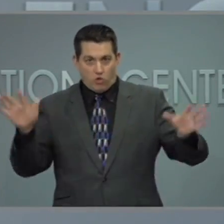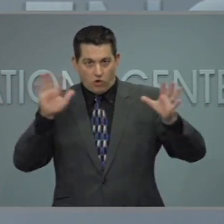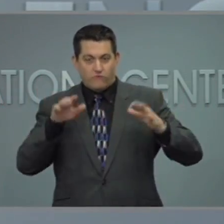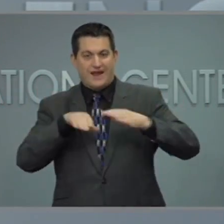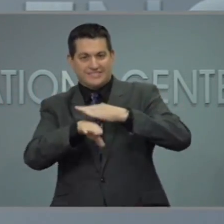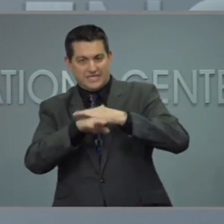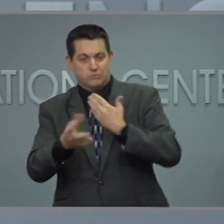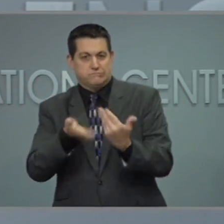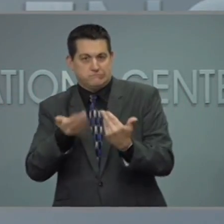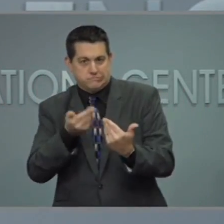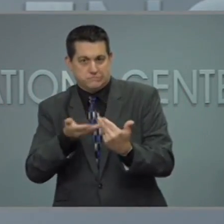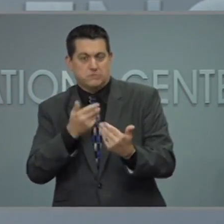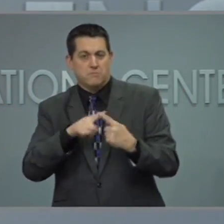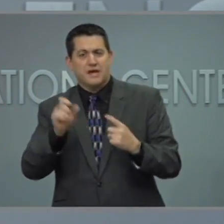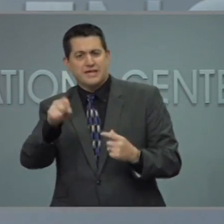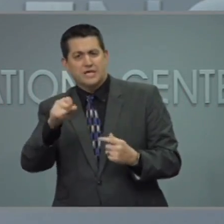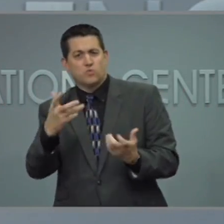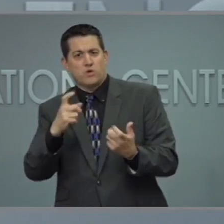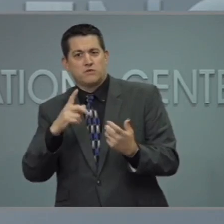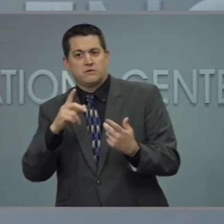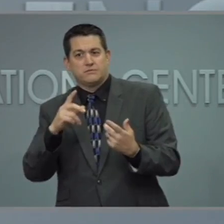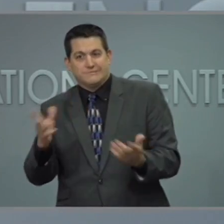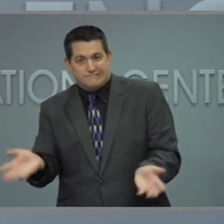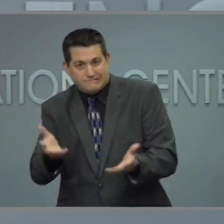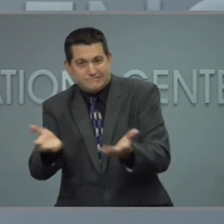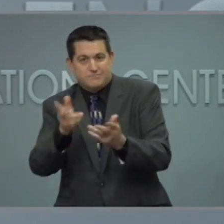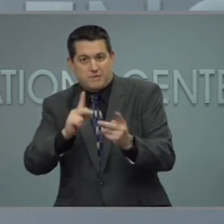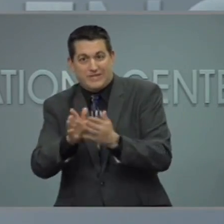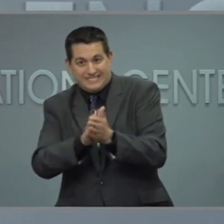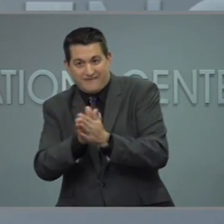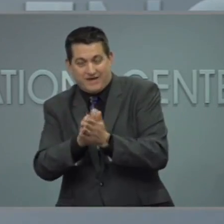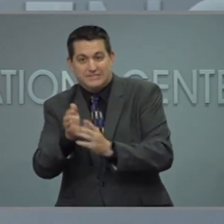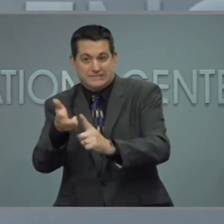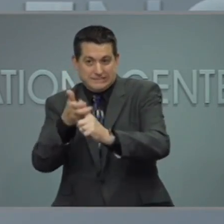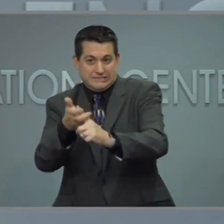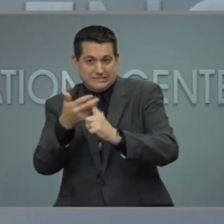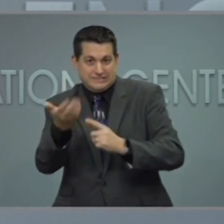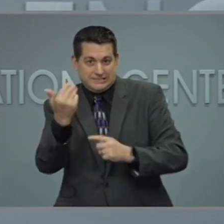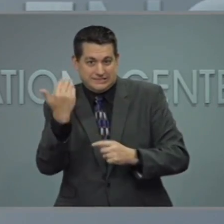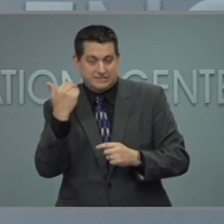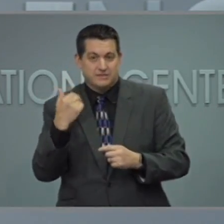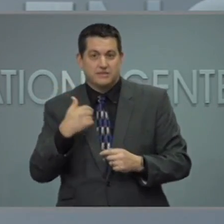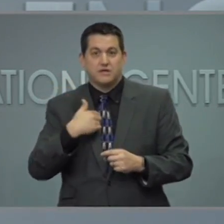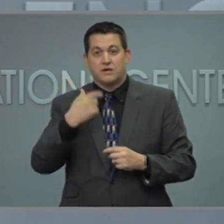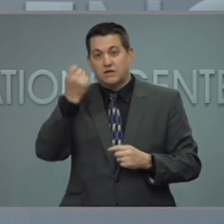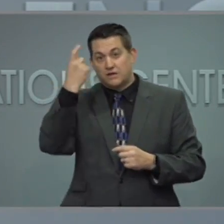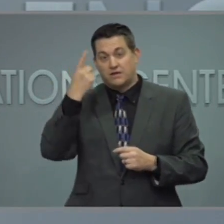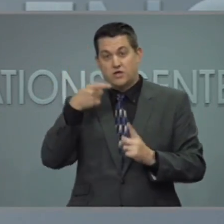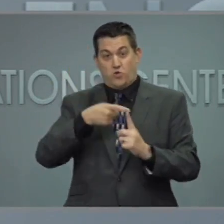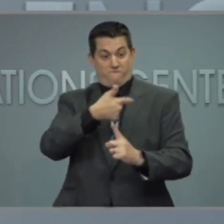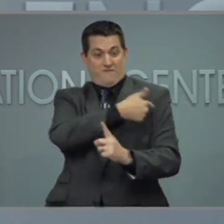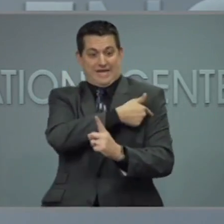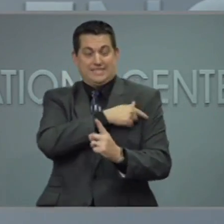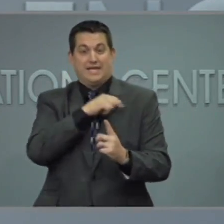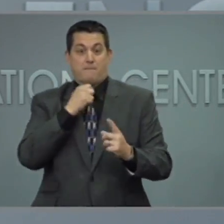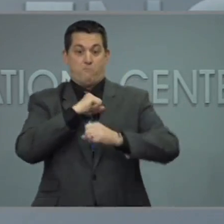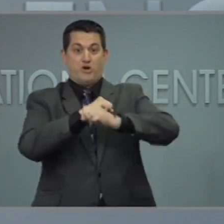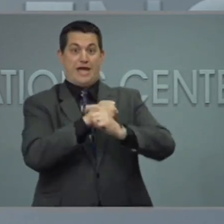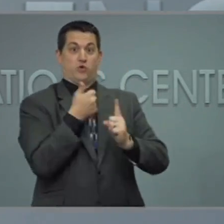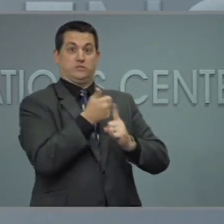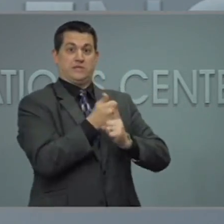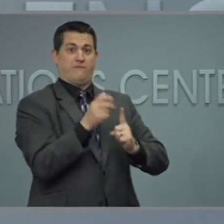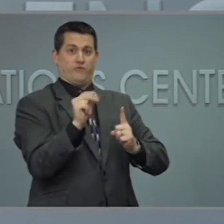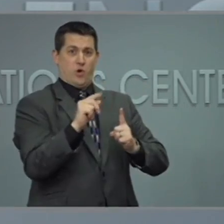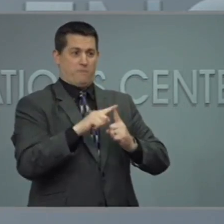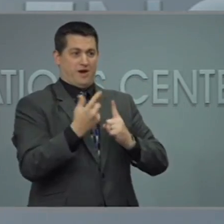give an extra incentive to folks to go get vaccinated, because we know that vaccines not just protect that individual who gets vaccinated, it